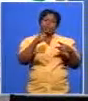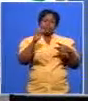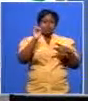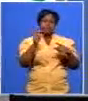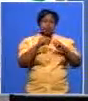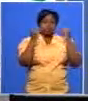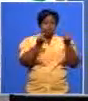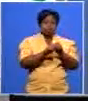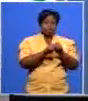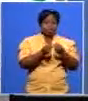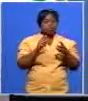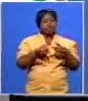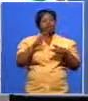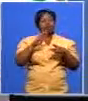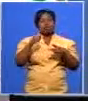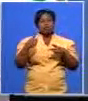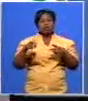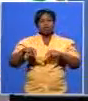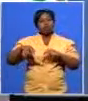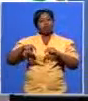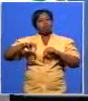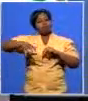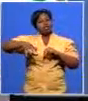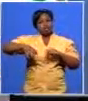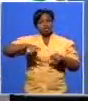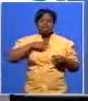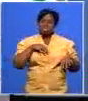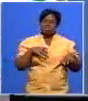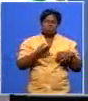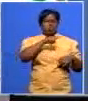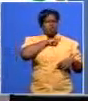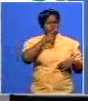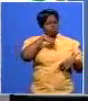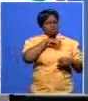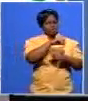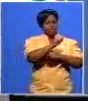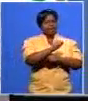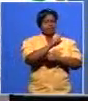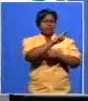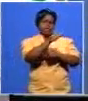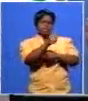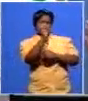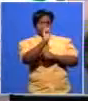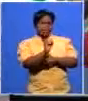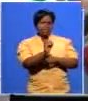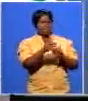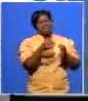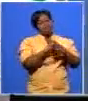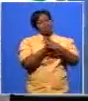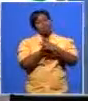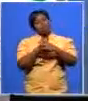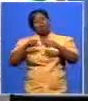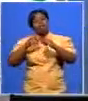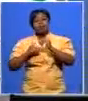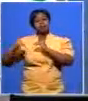and we did that because the da got something in the national election like 26 and cope got another big percentage that pushed the